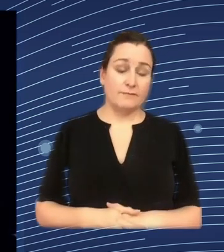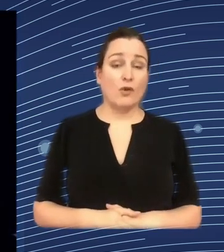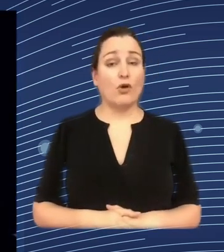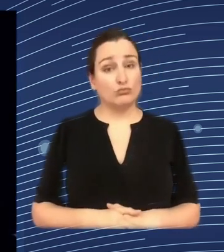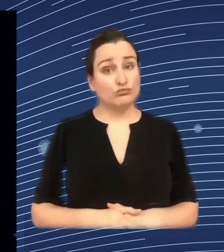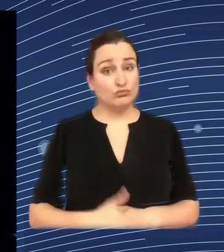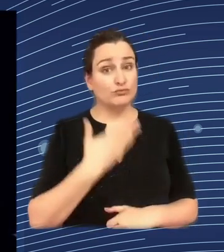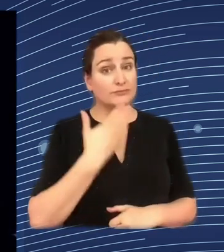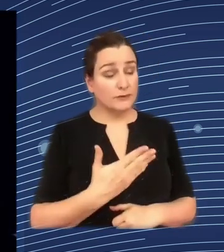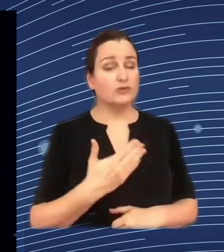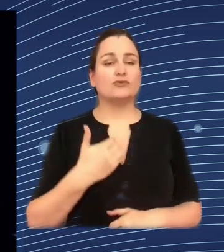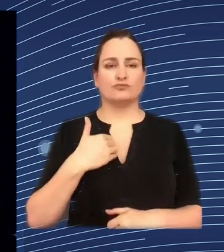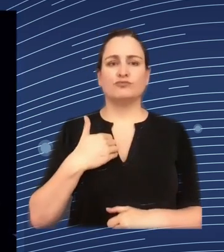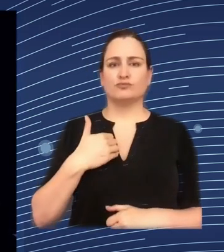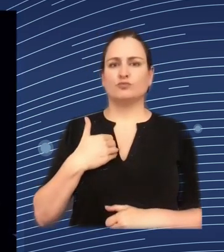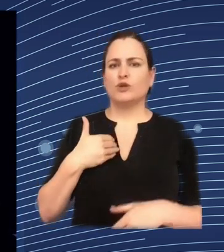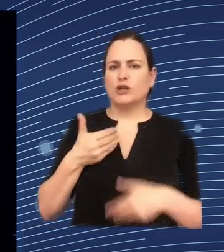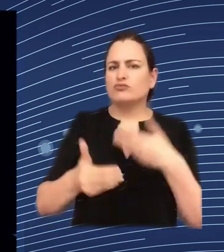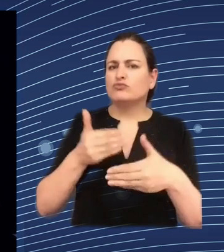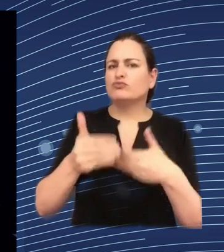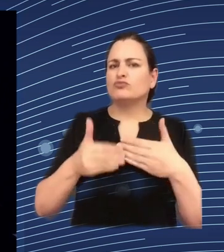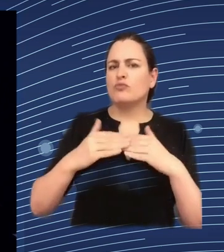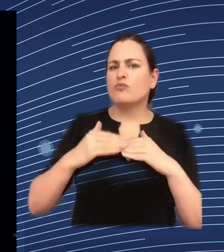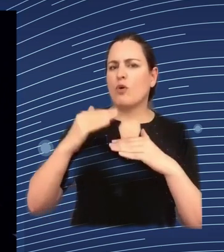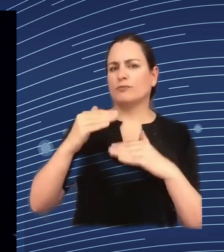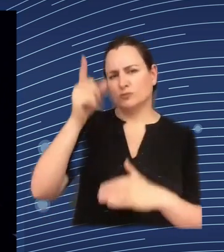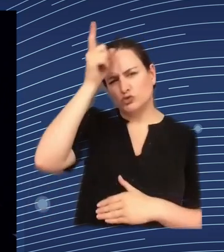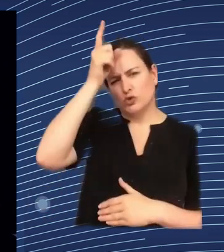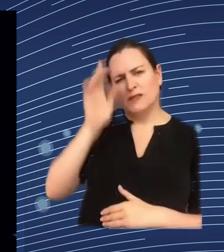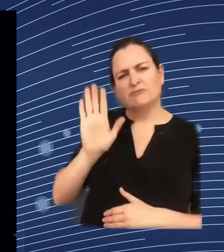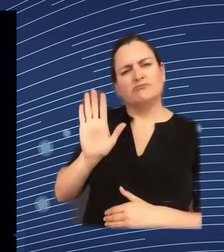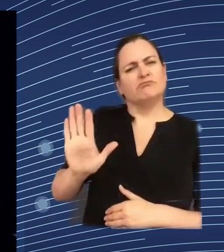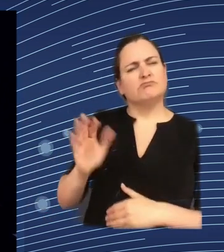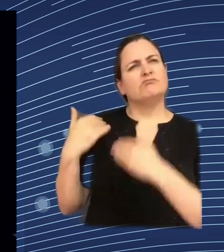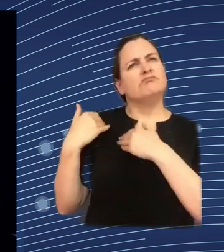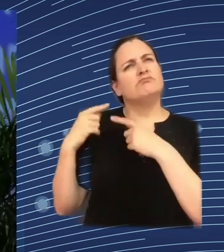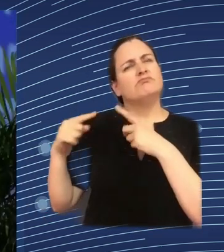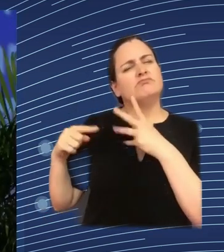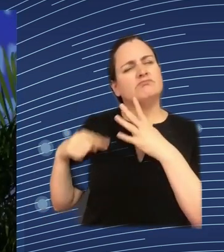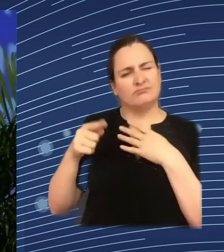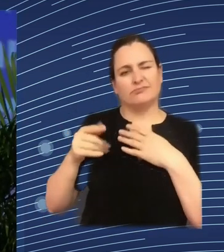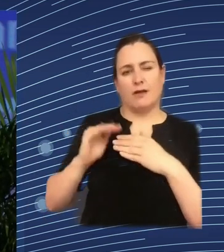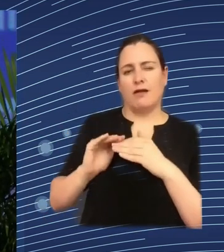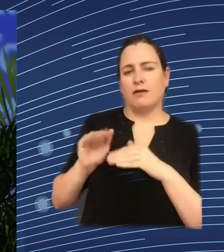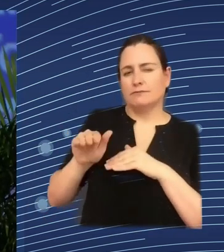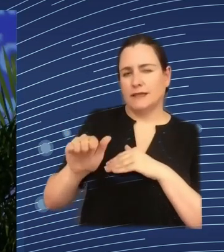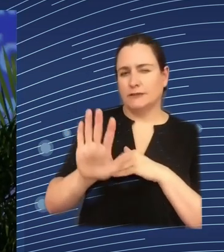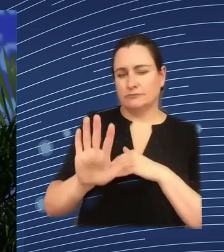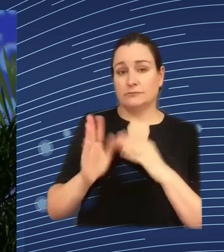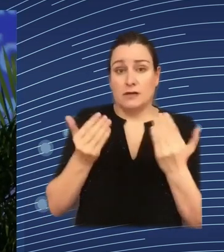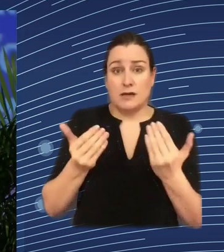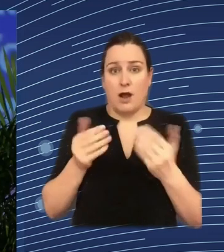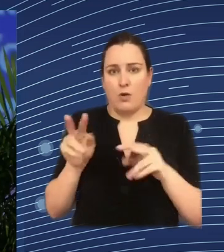the plans in Germany um you've been looking at the questions coming from the audience what